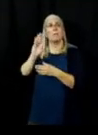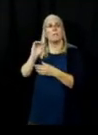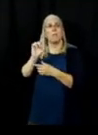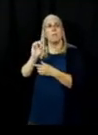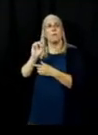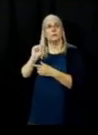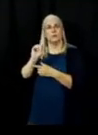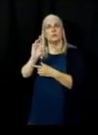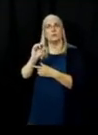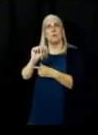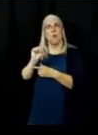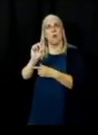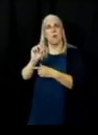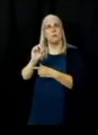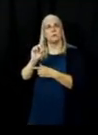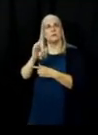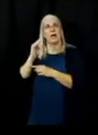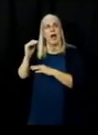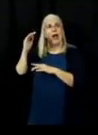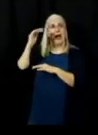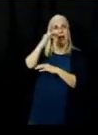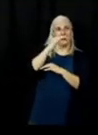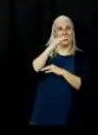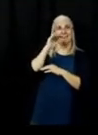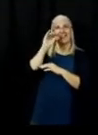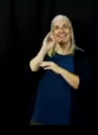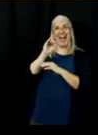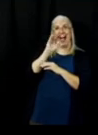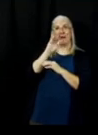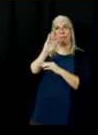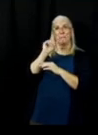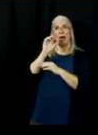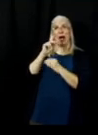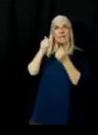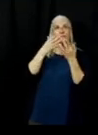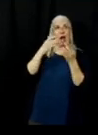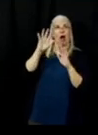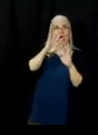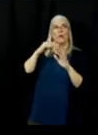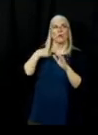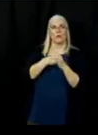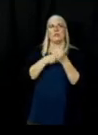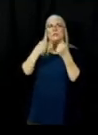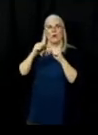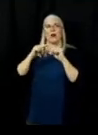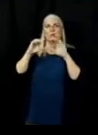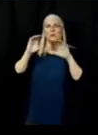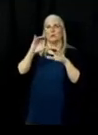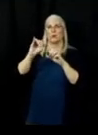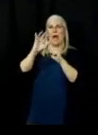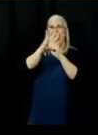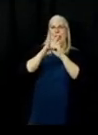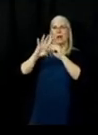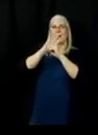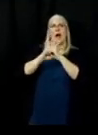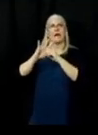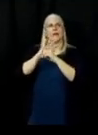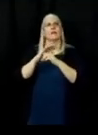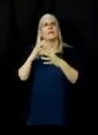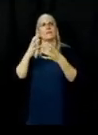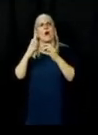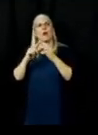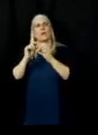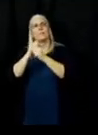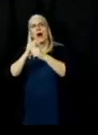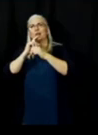fire is just off of that. It's very important that very slowly, low-intensity fire, that all these areas turn into this red shaded